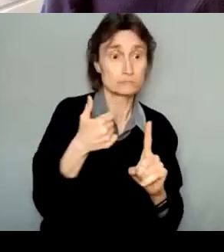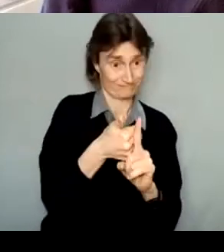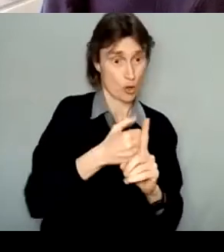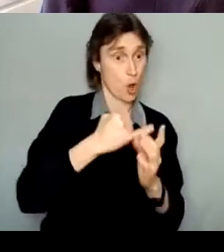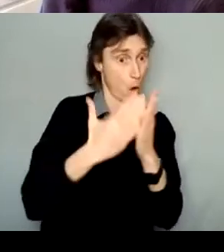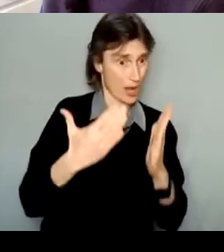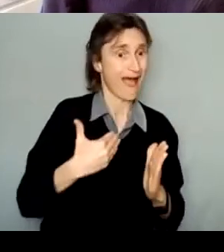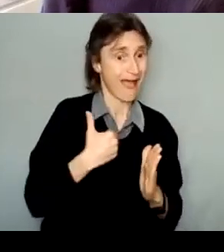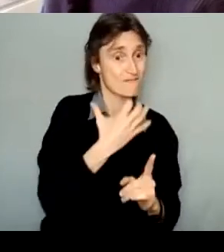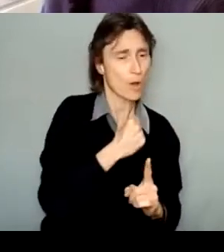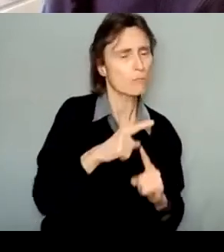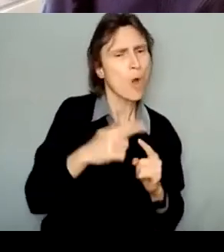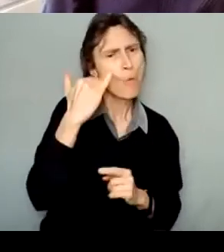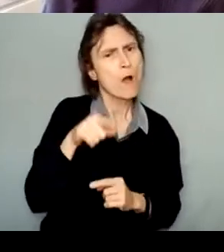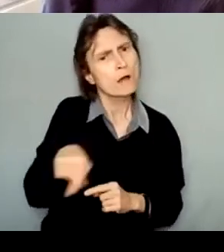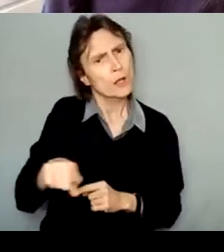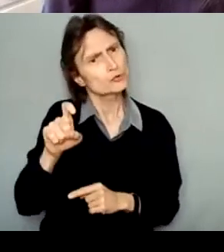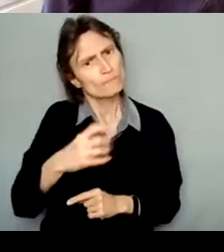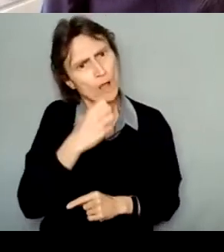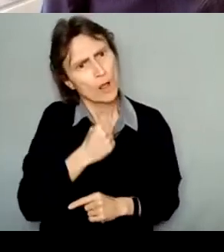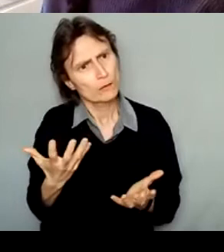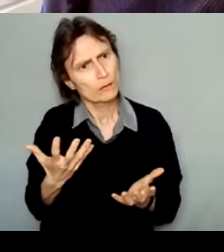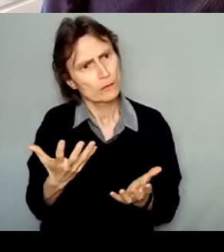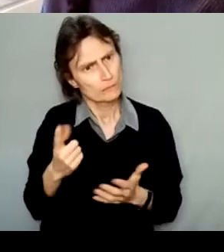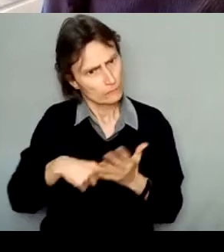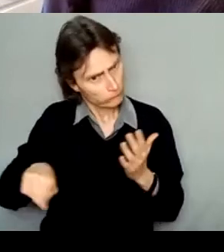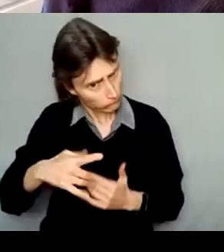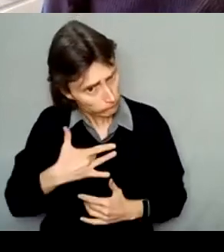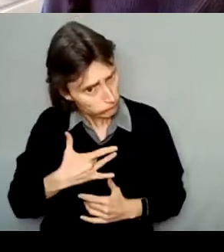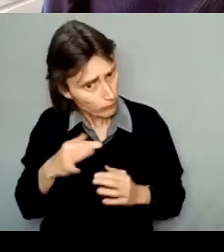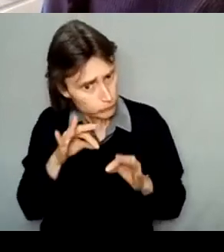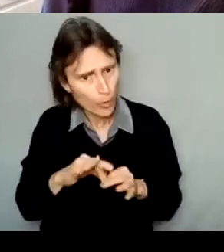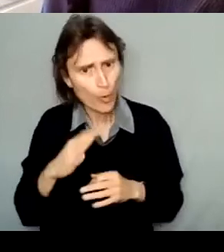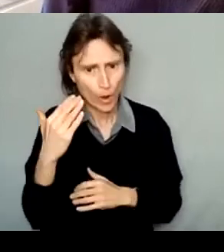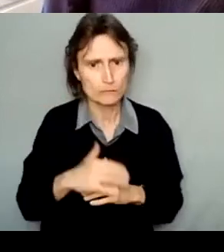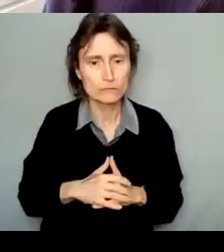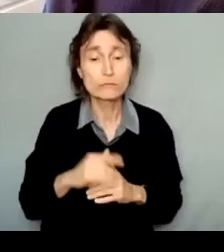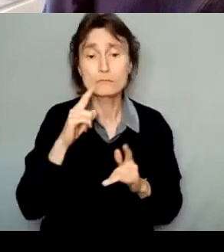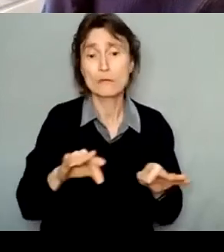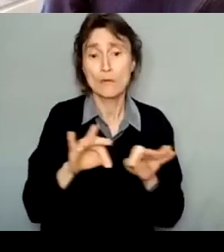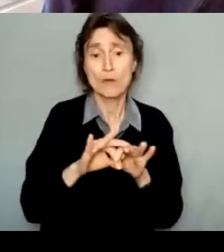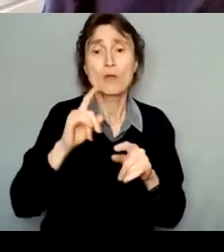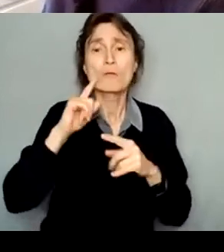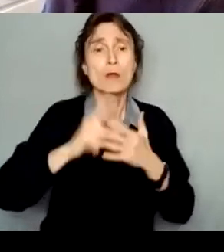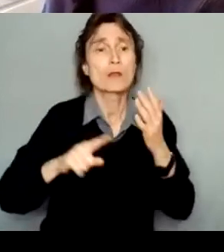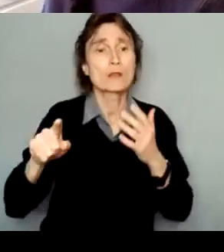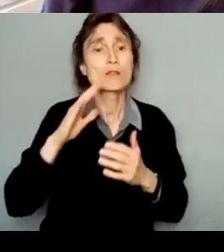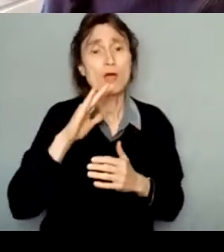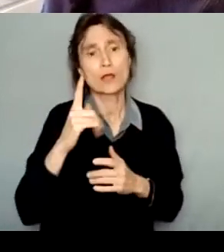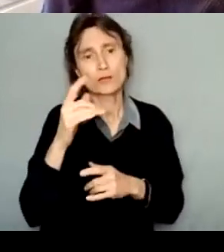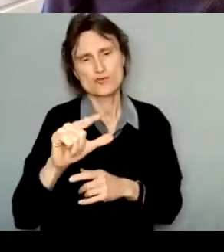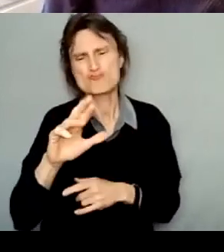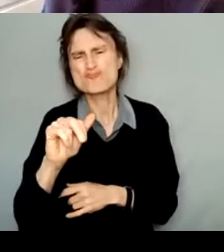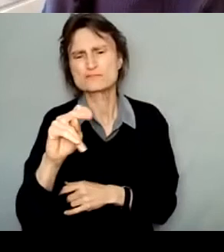depth and quality of your relationships is just as important, if not more important, than the breadth or quantity of your